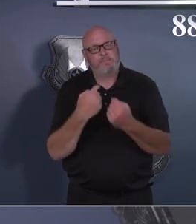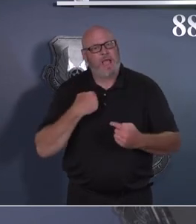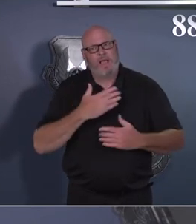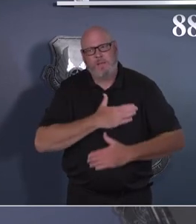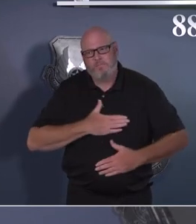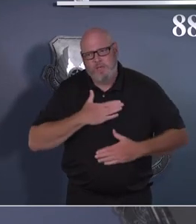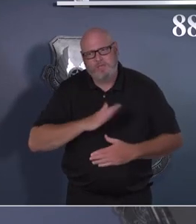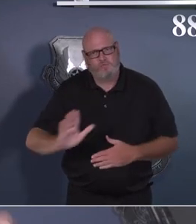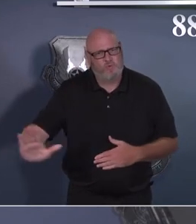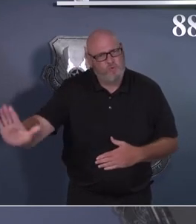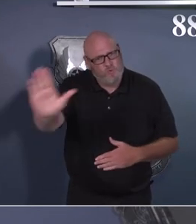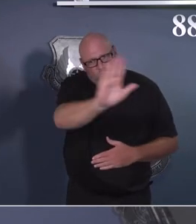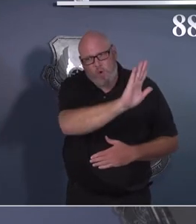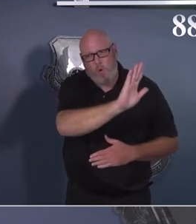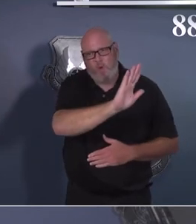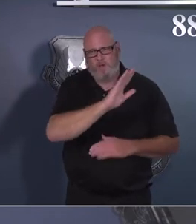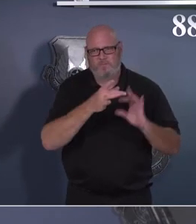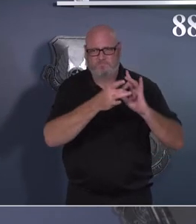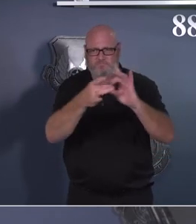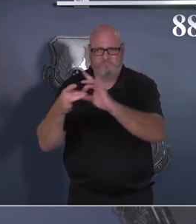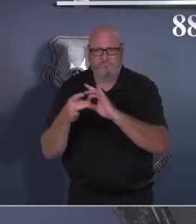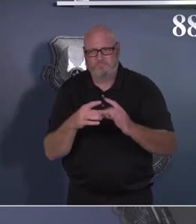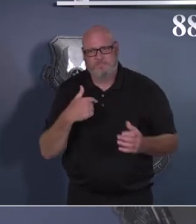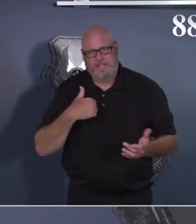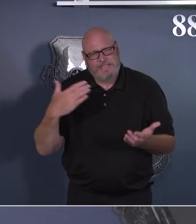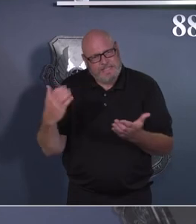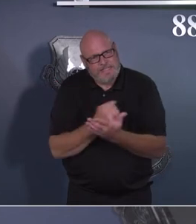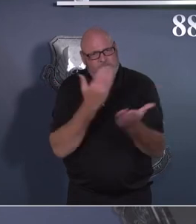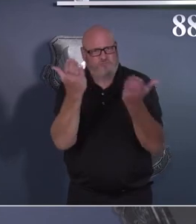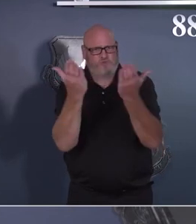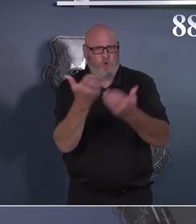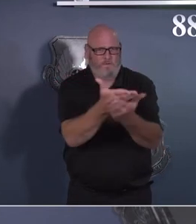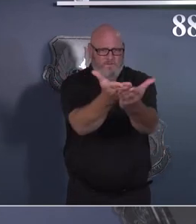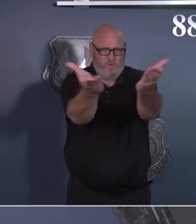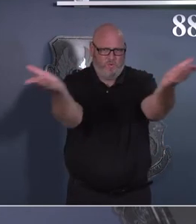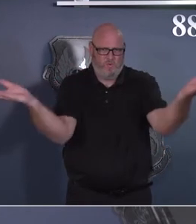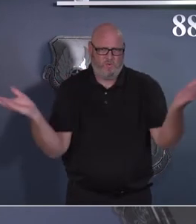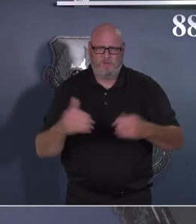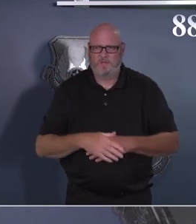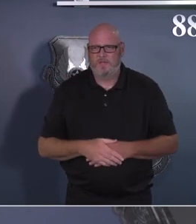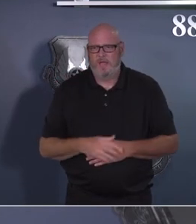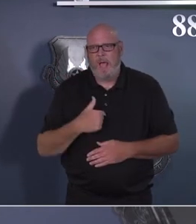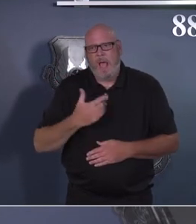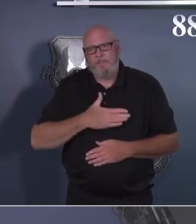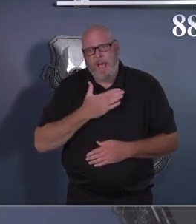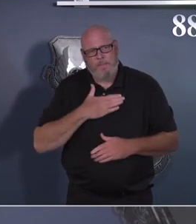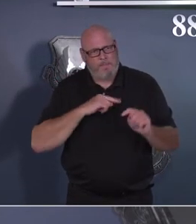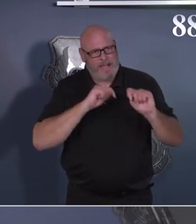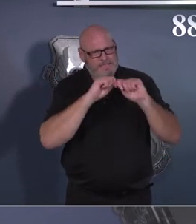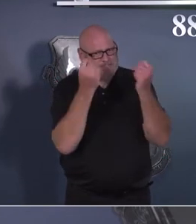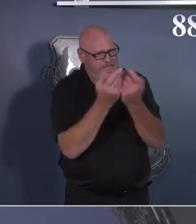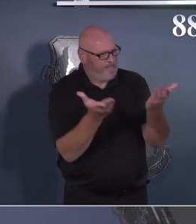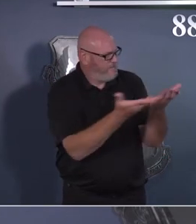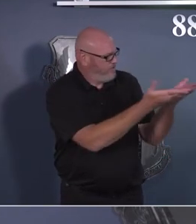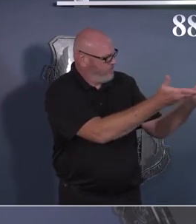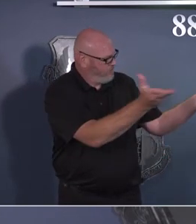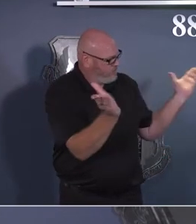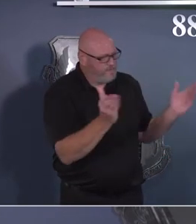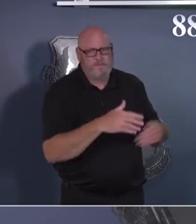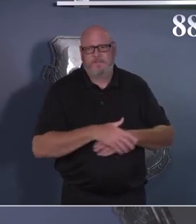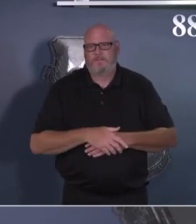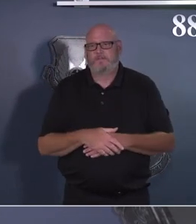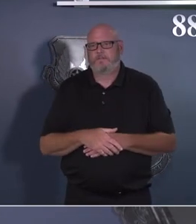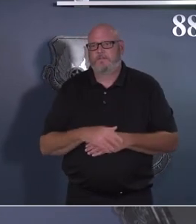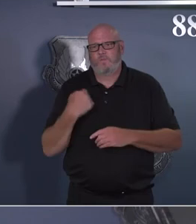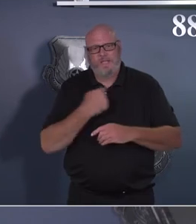day. I appreciate my teammates that spent some time with you today to bring you up to speed on where we're at and better educate you on what we're